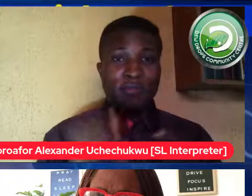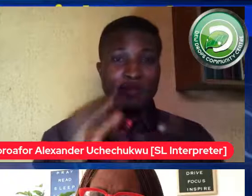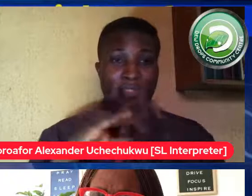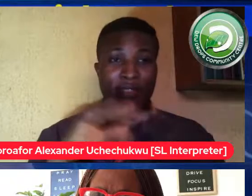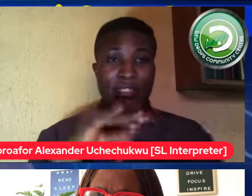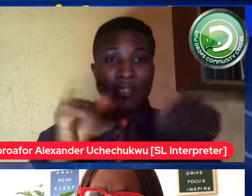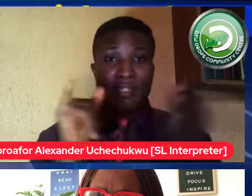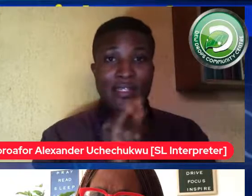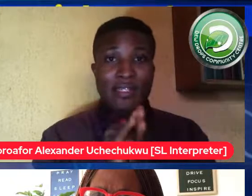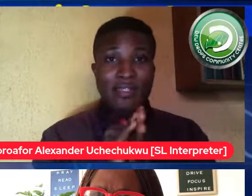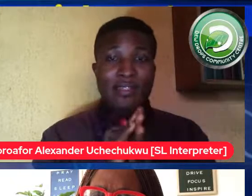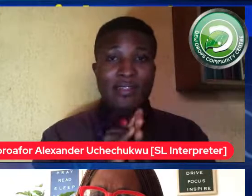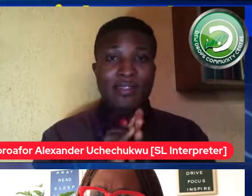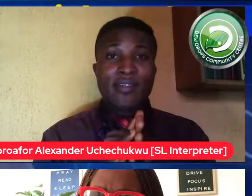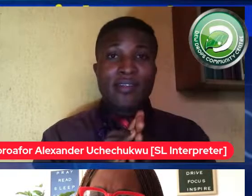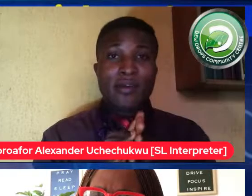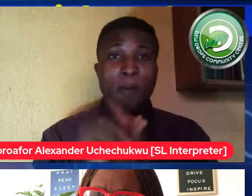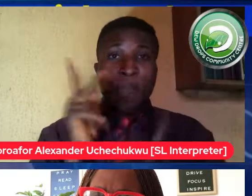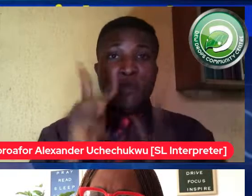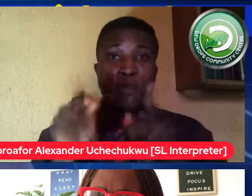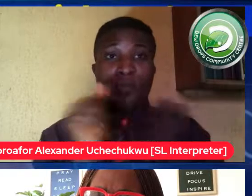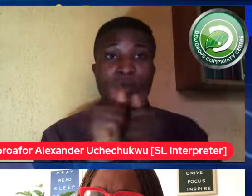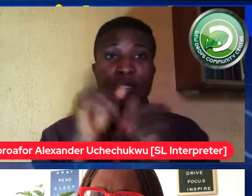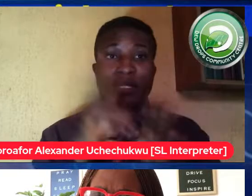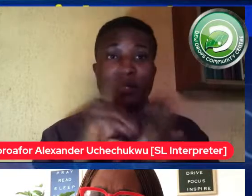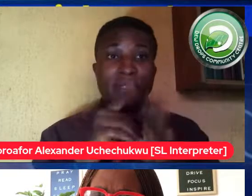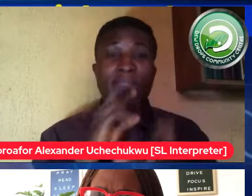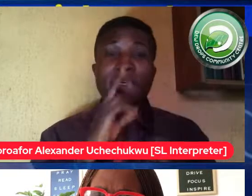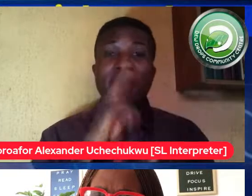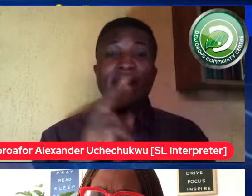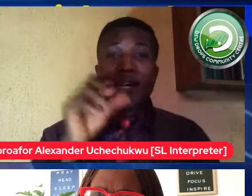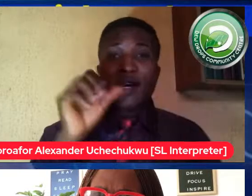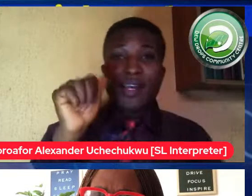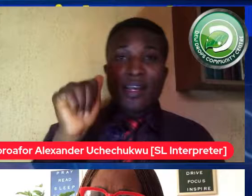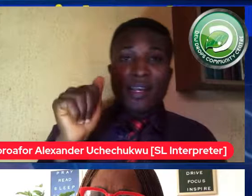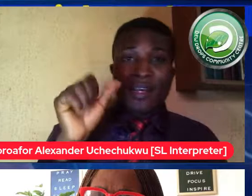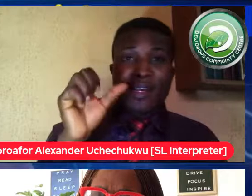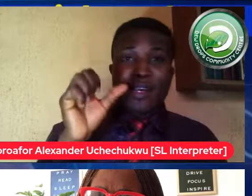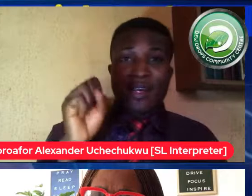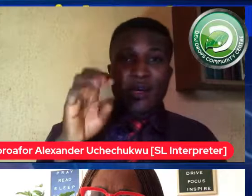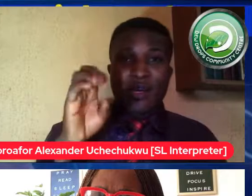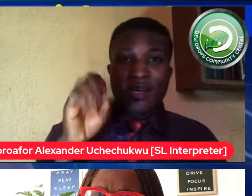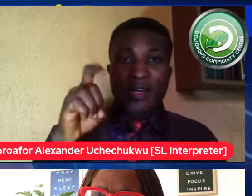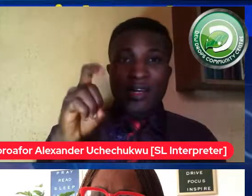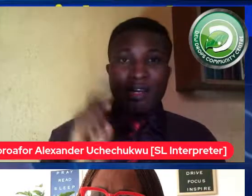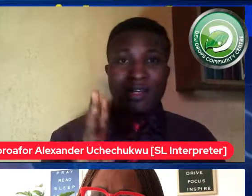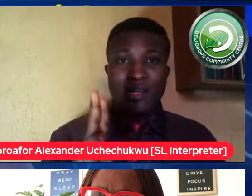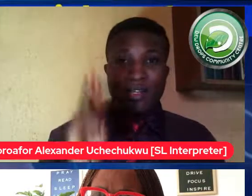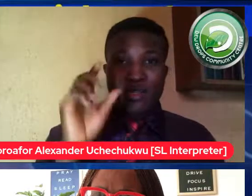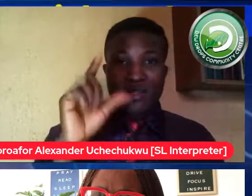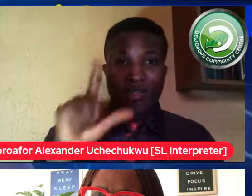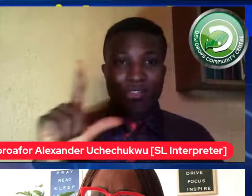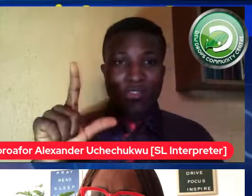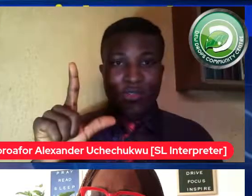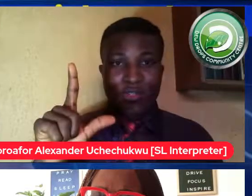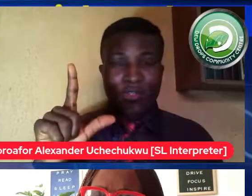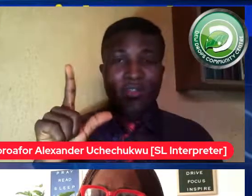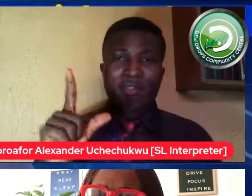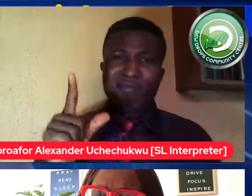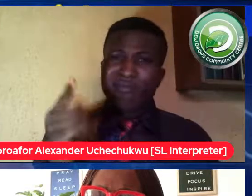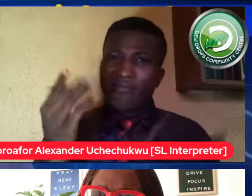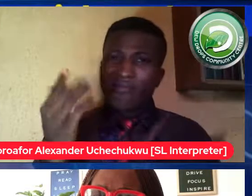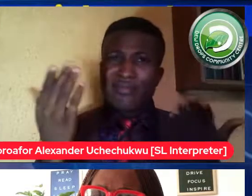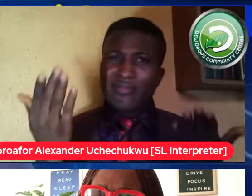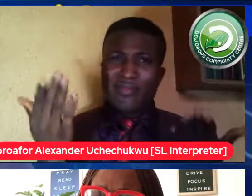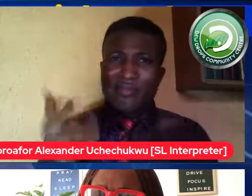thing eh when i asked who did they who came up with that idea obviously not people with disabilities people with disabilities are